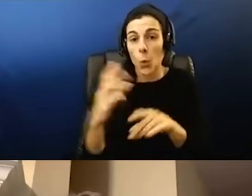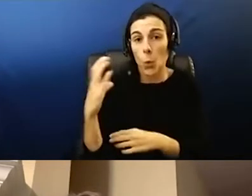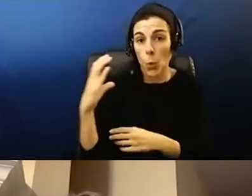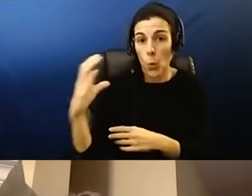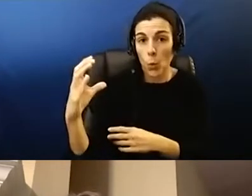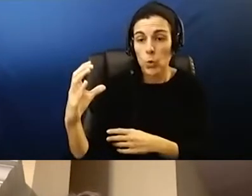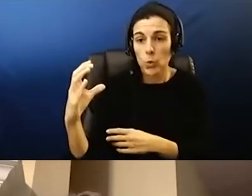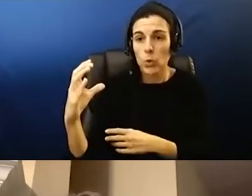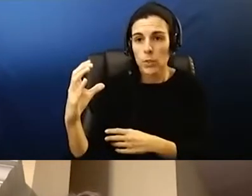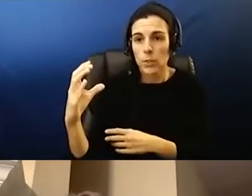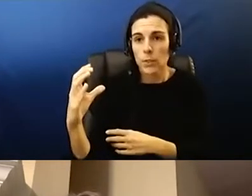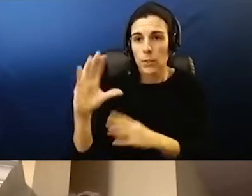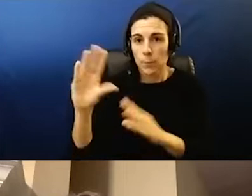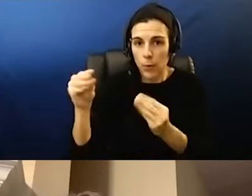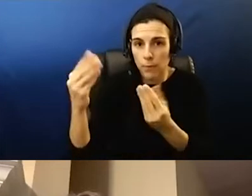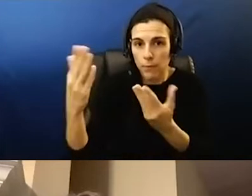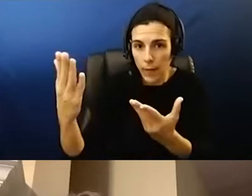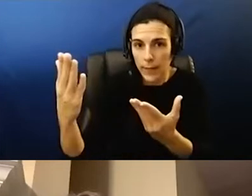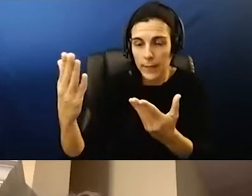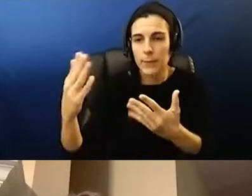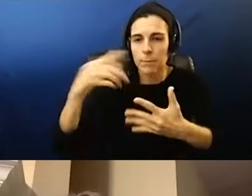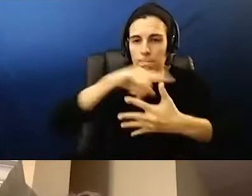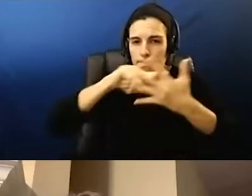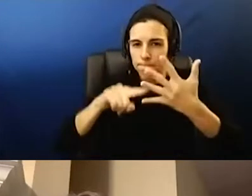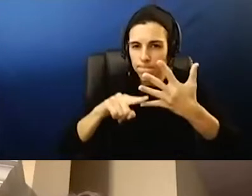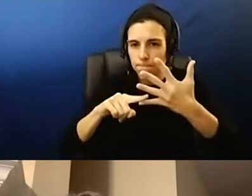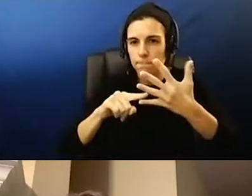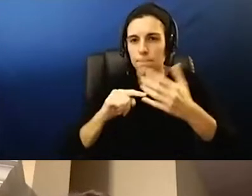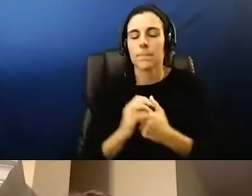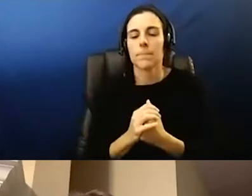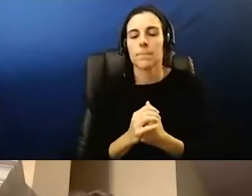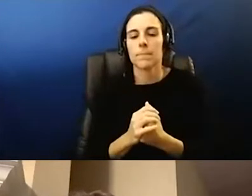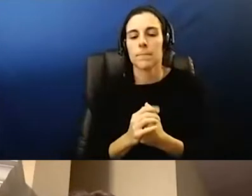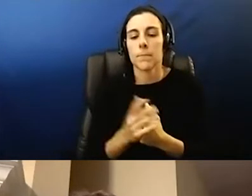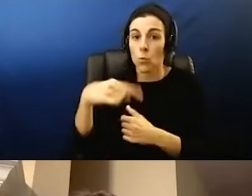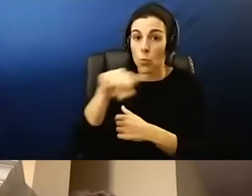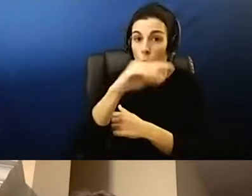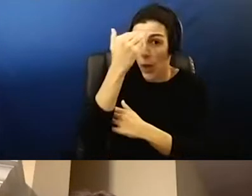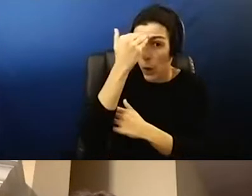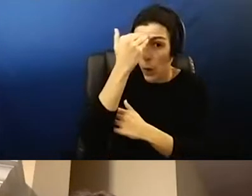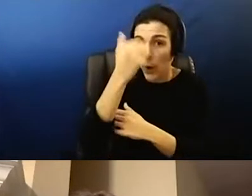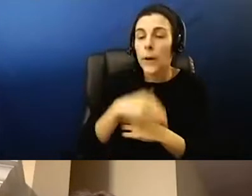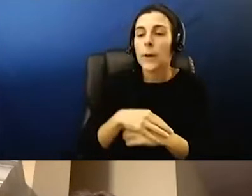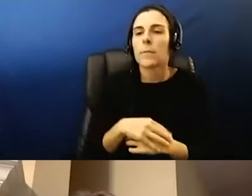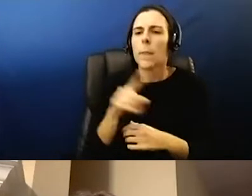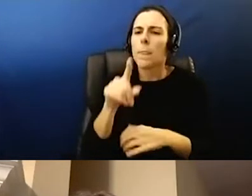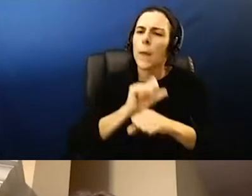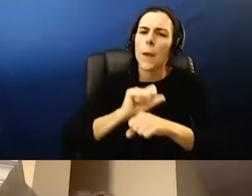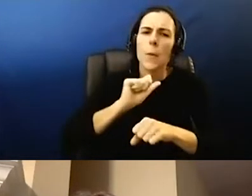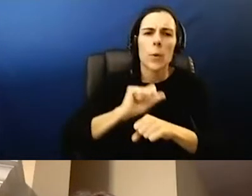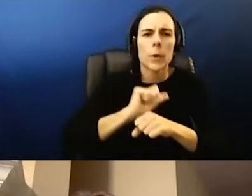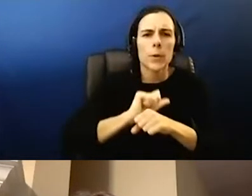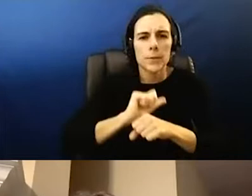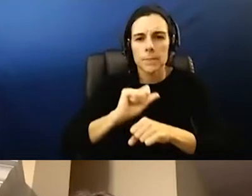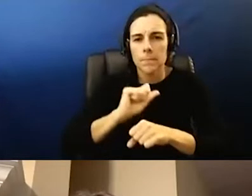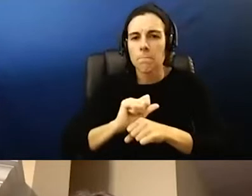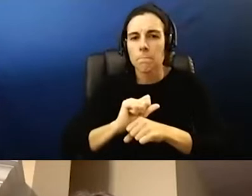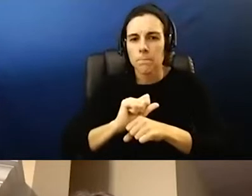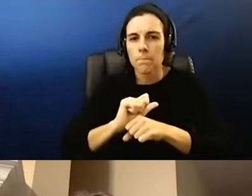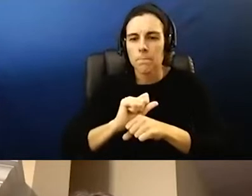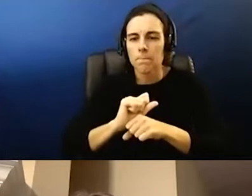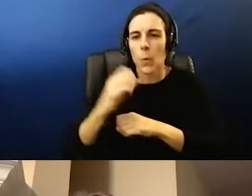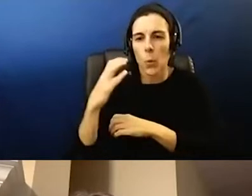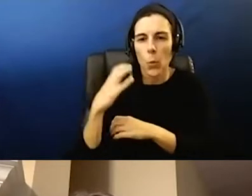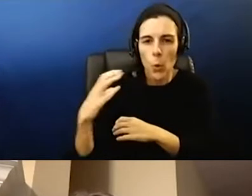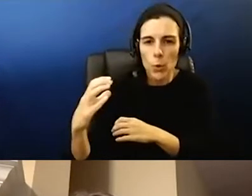have been provided with protocols to also make sure that they're aware and they work very hard. Our coaches,